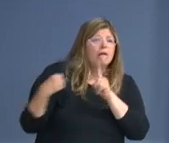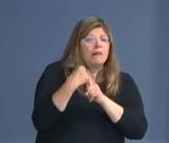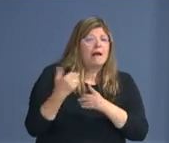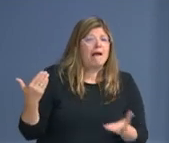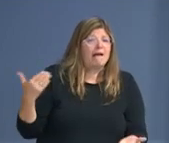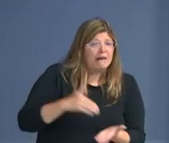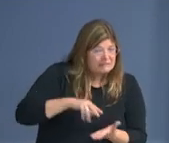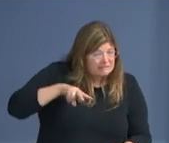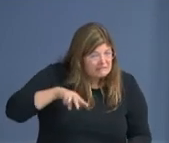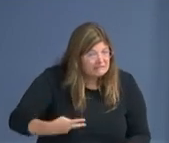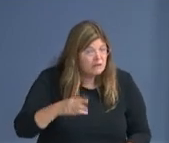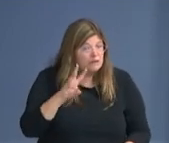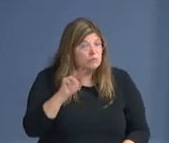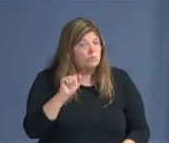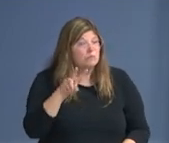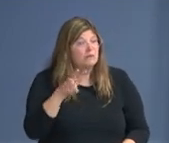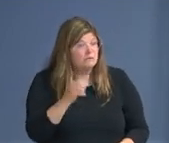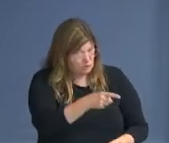in the fall?